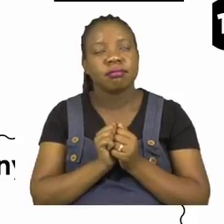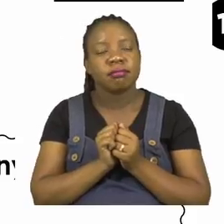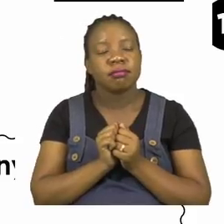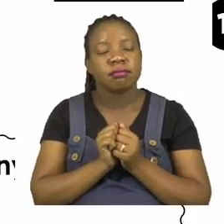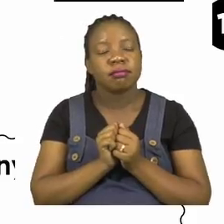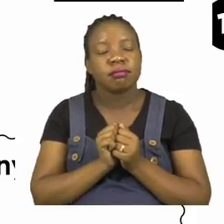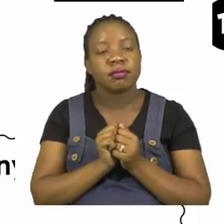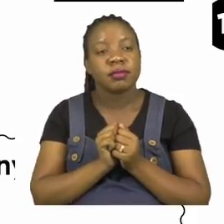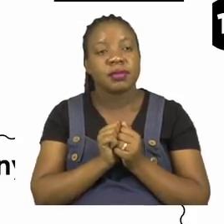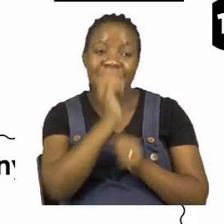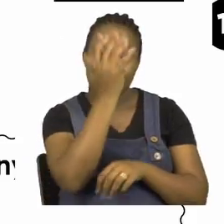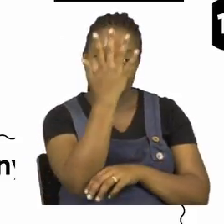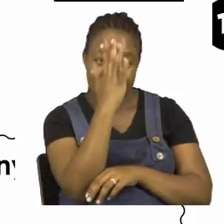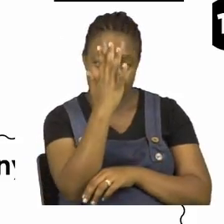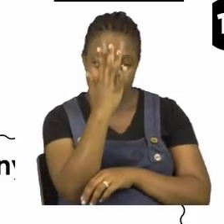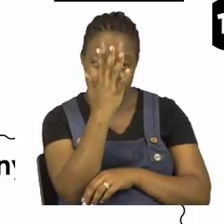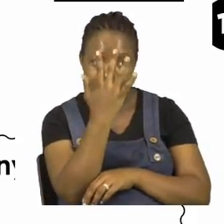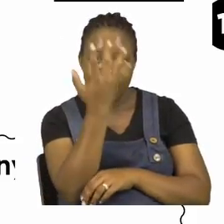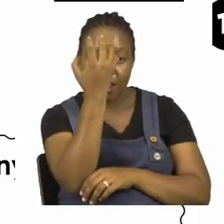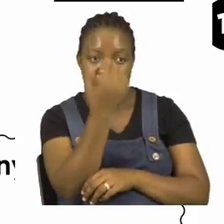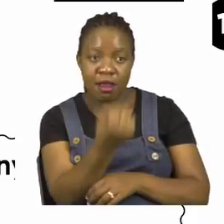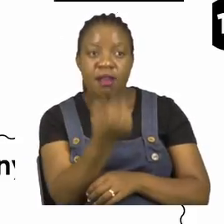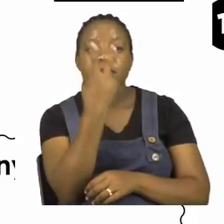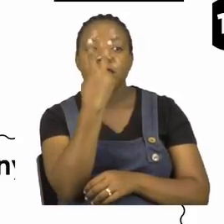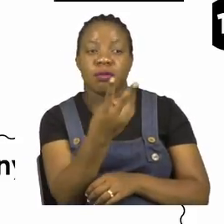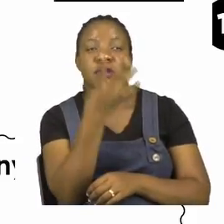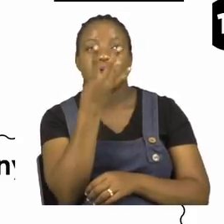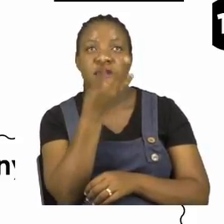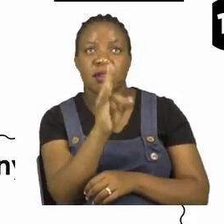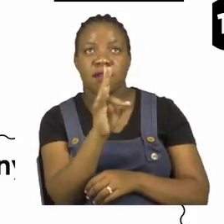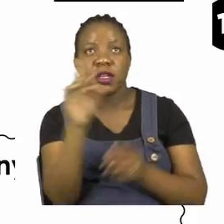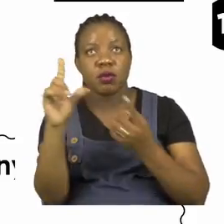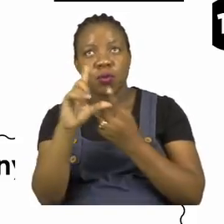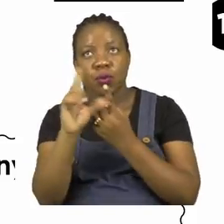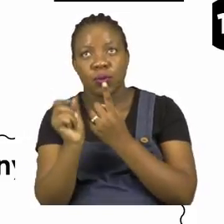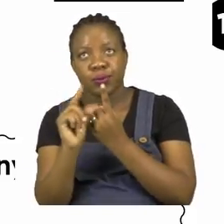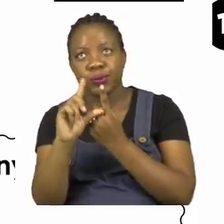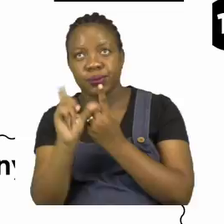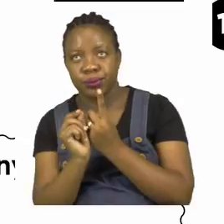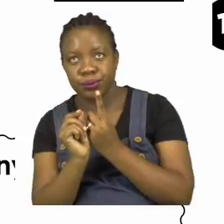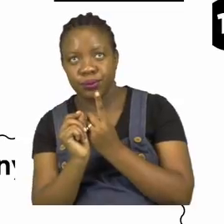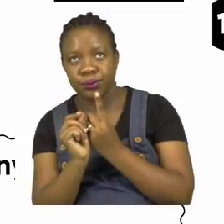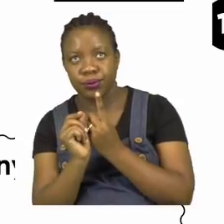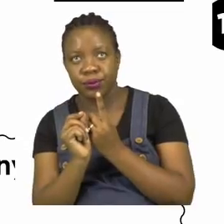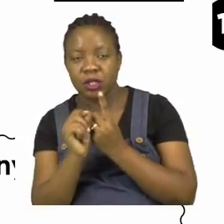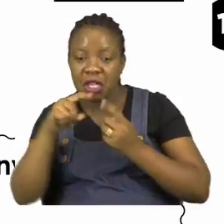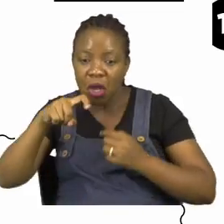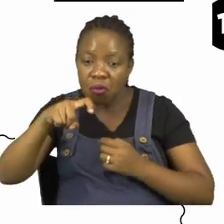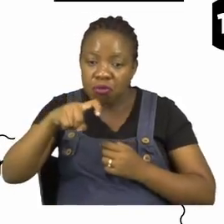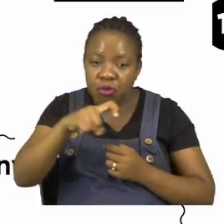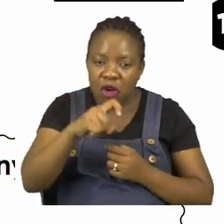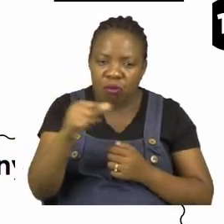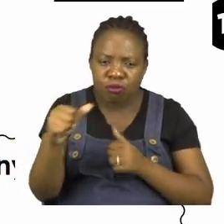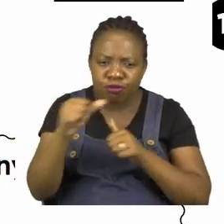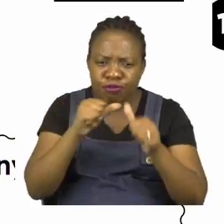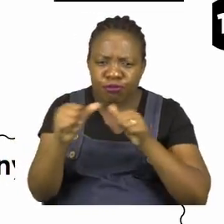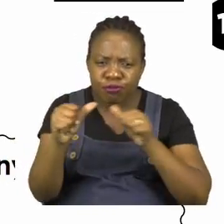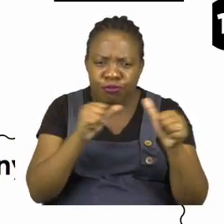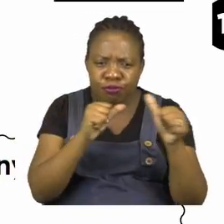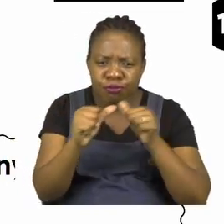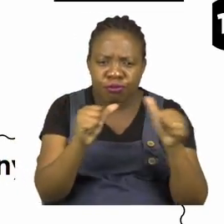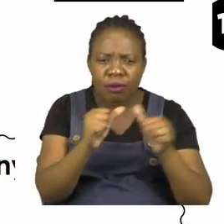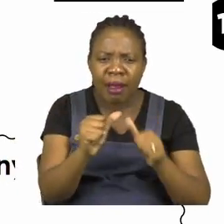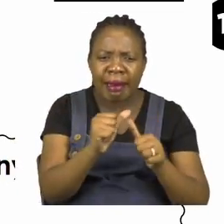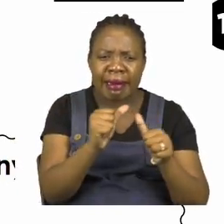and a worm ate 10. Now we have to decide are we going to